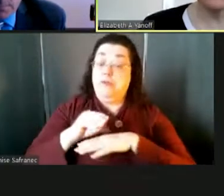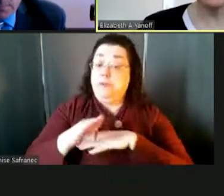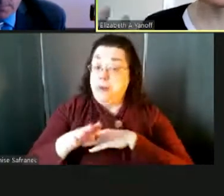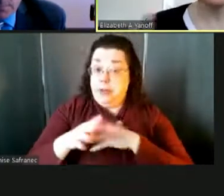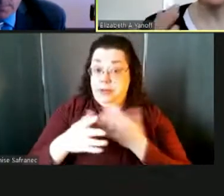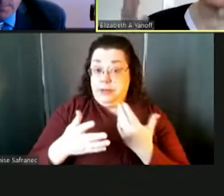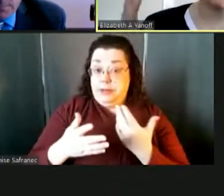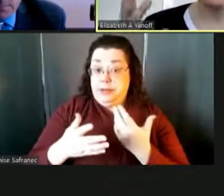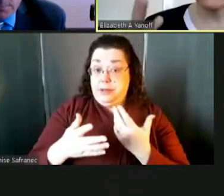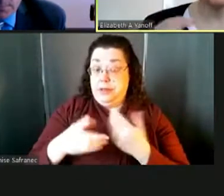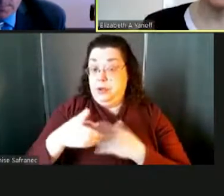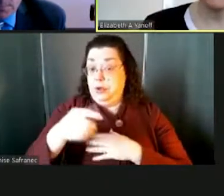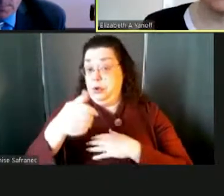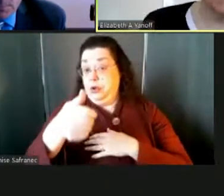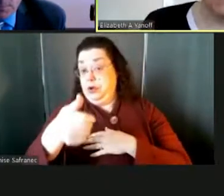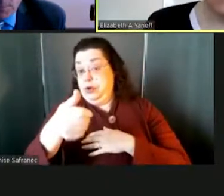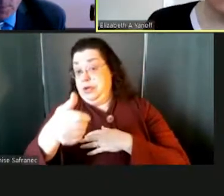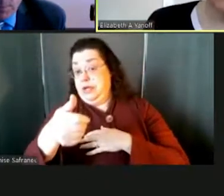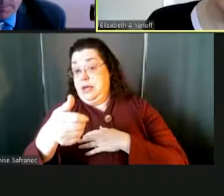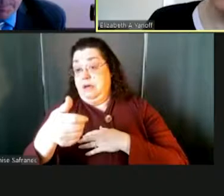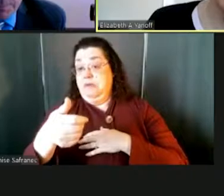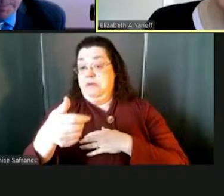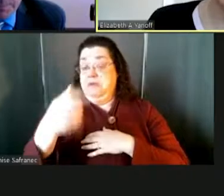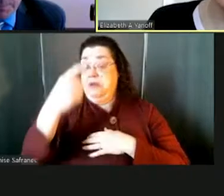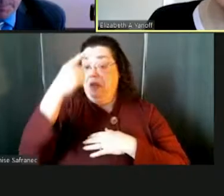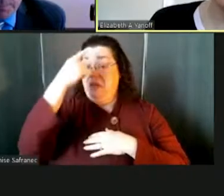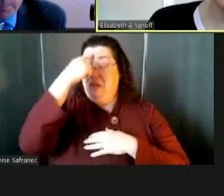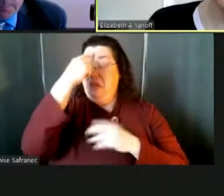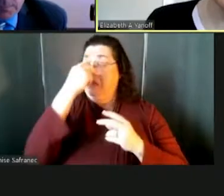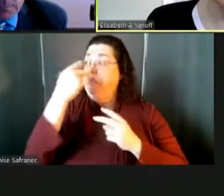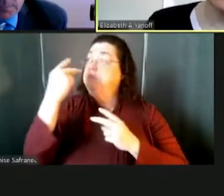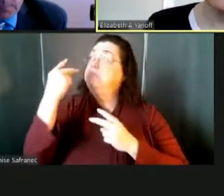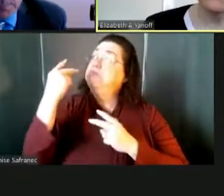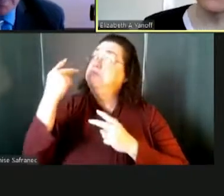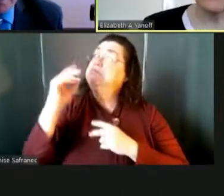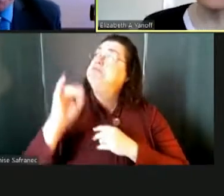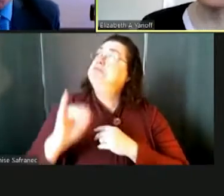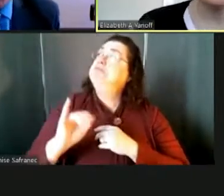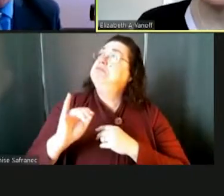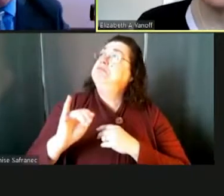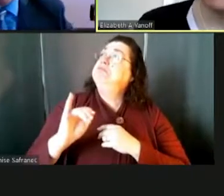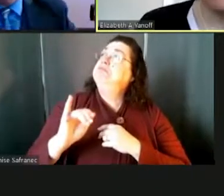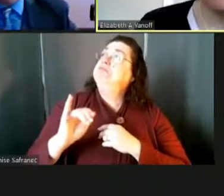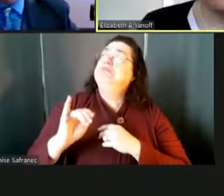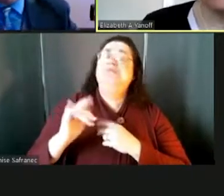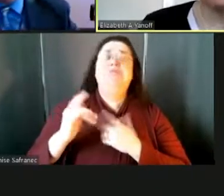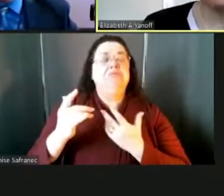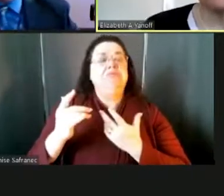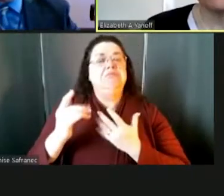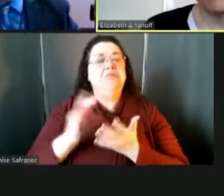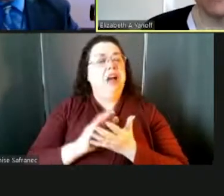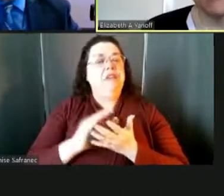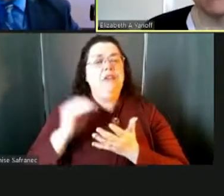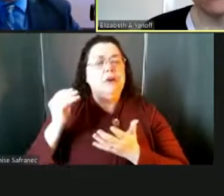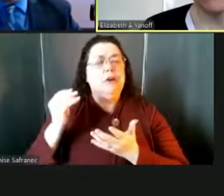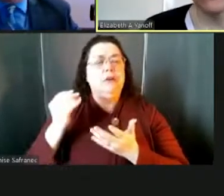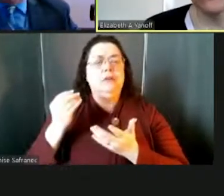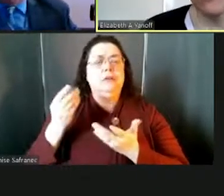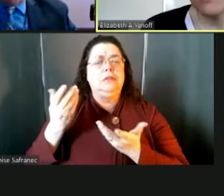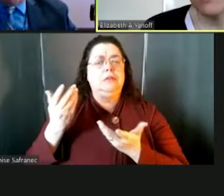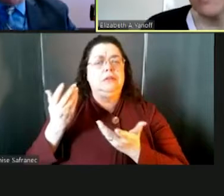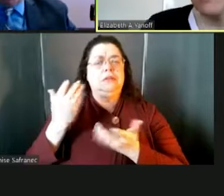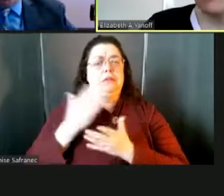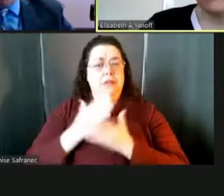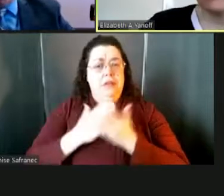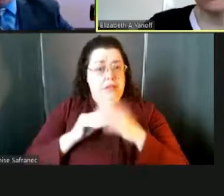If you were yourself a few years from that, you know, a few years ago when you were starting out, um, what advice do you have for